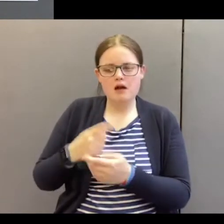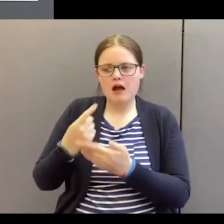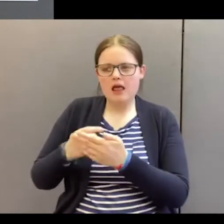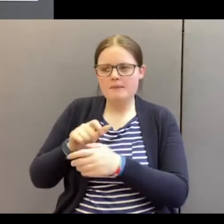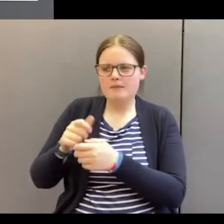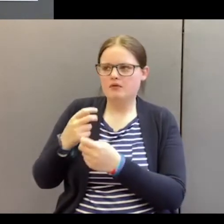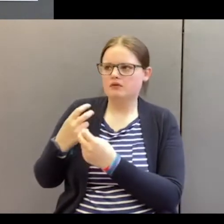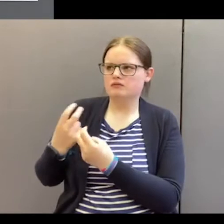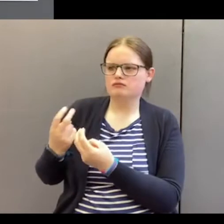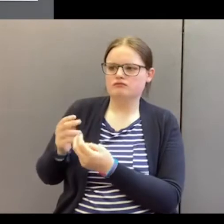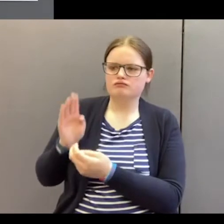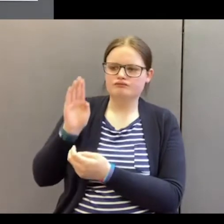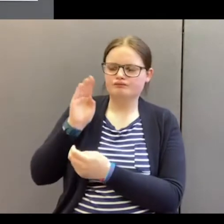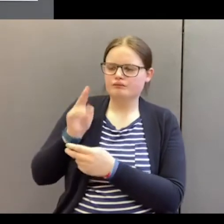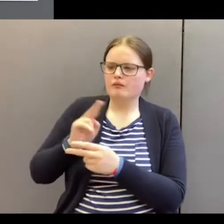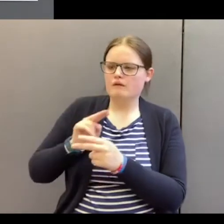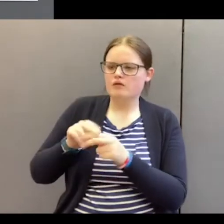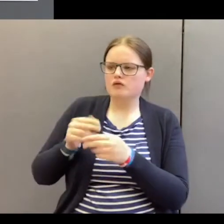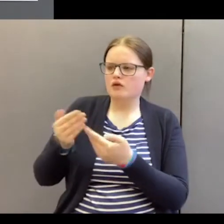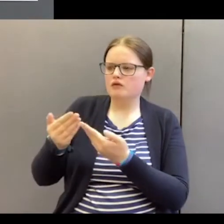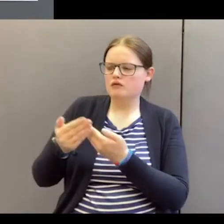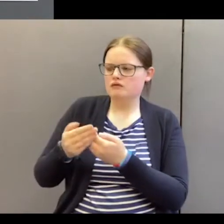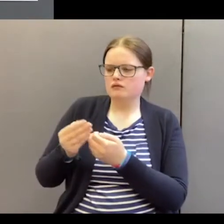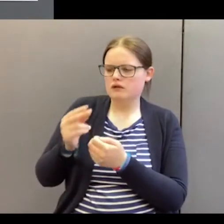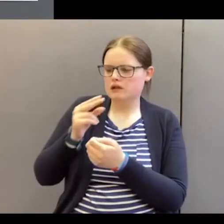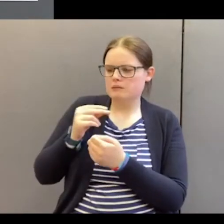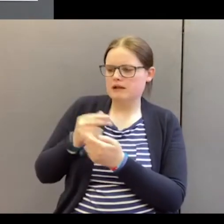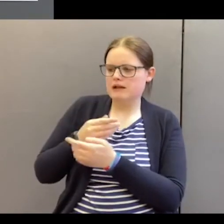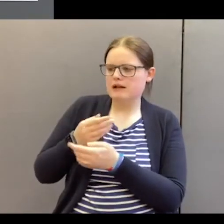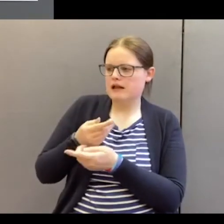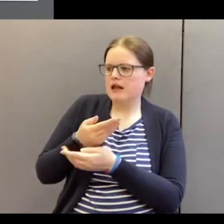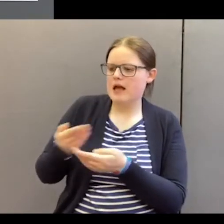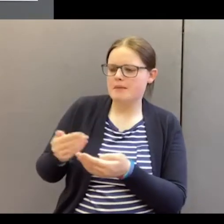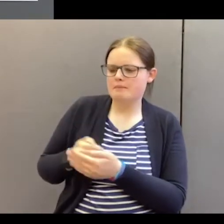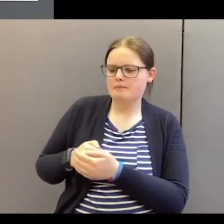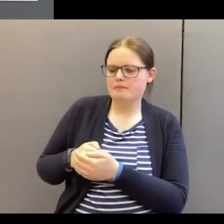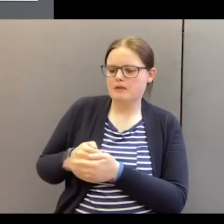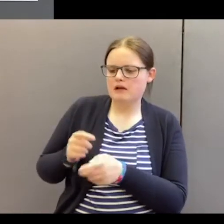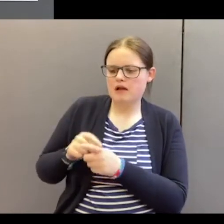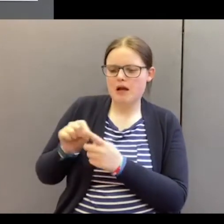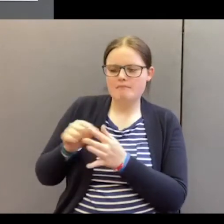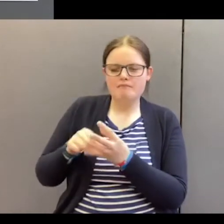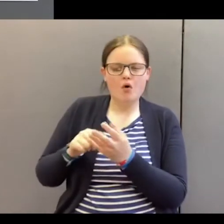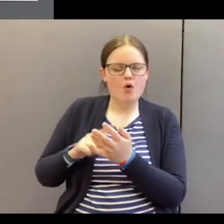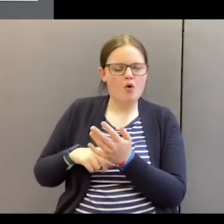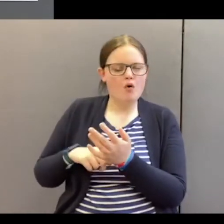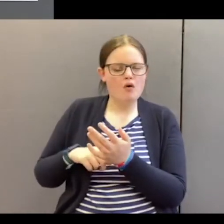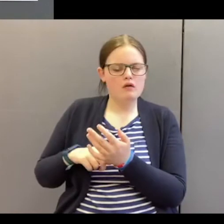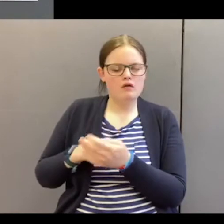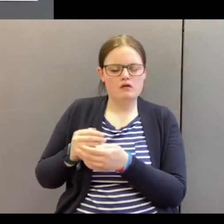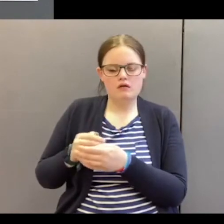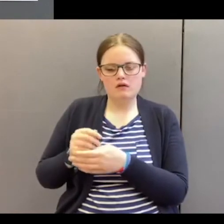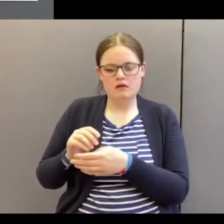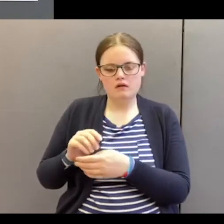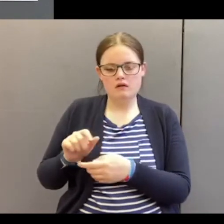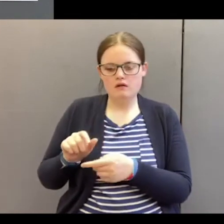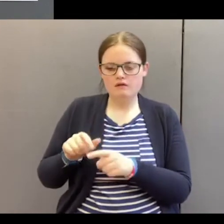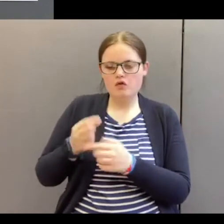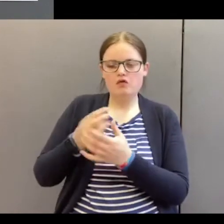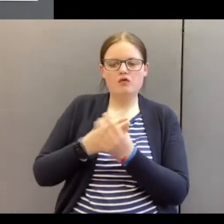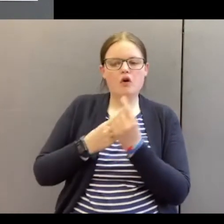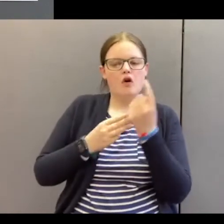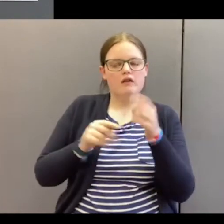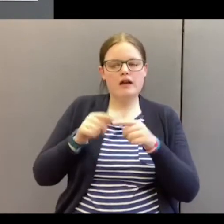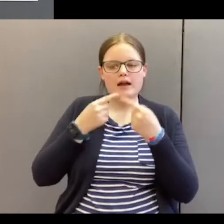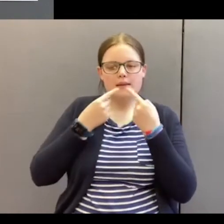hear the voice of reason speaking to them as Paul is on behalf of God, the message